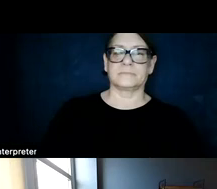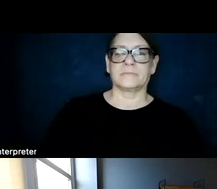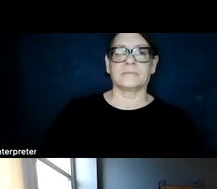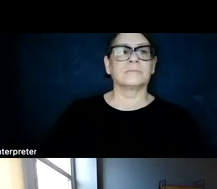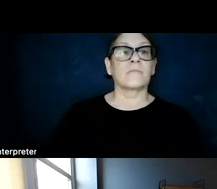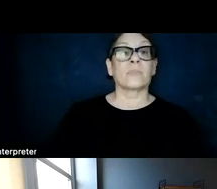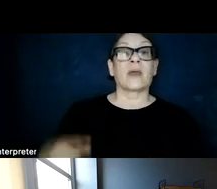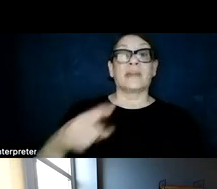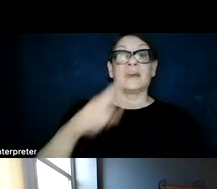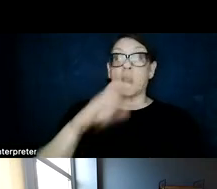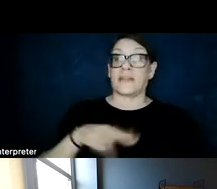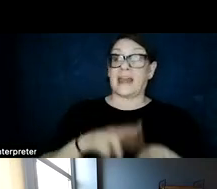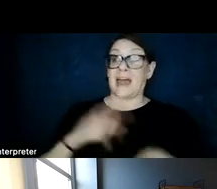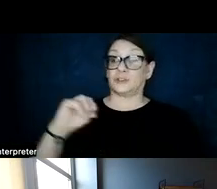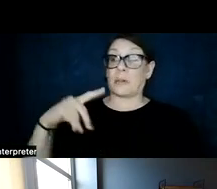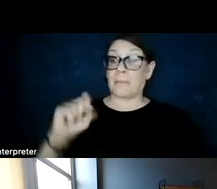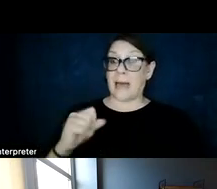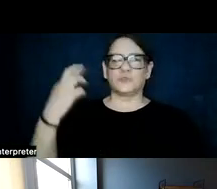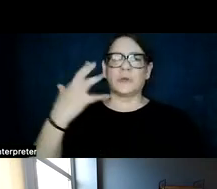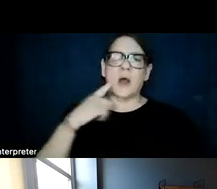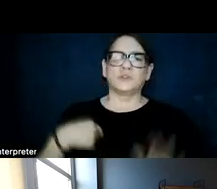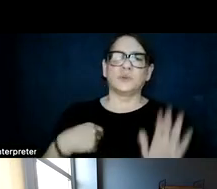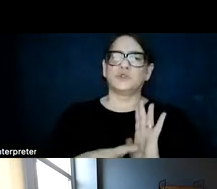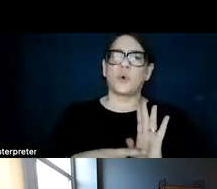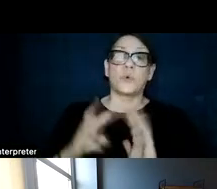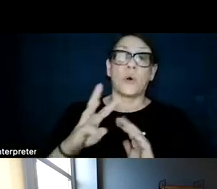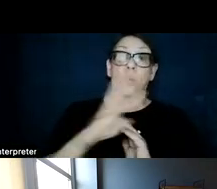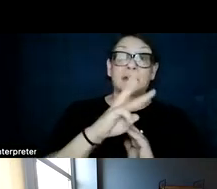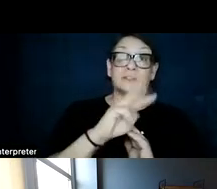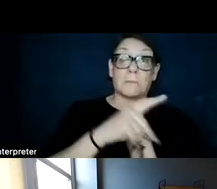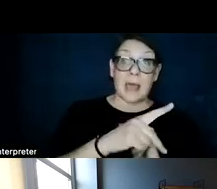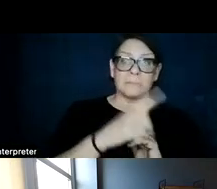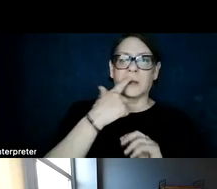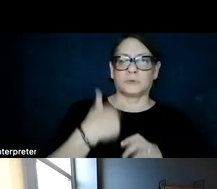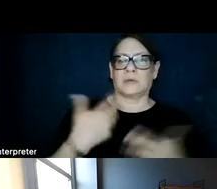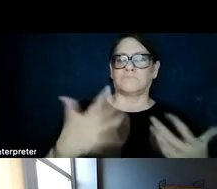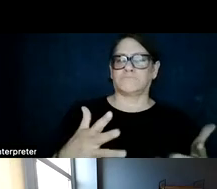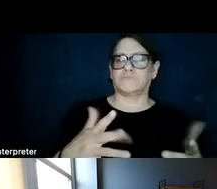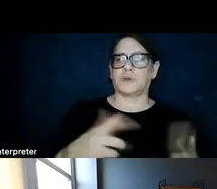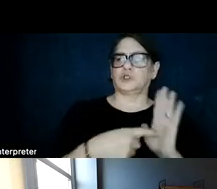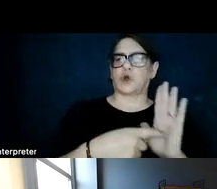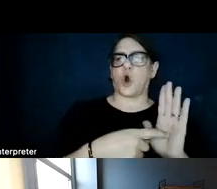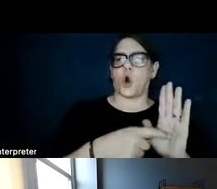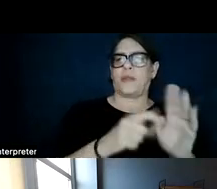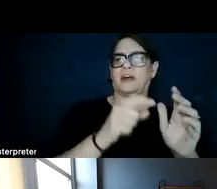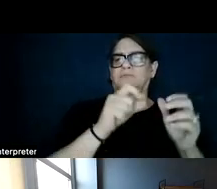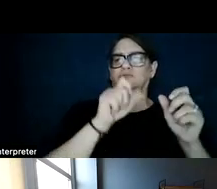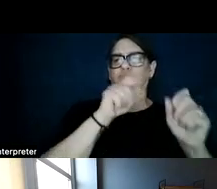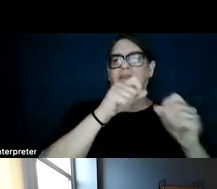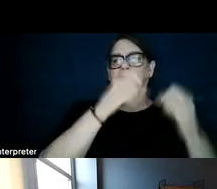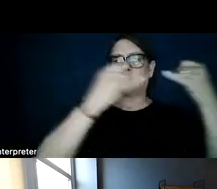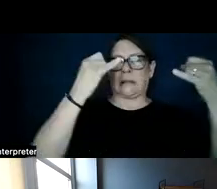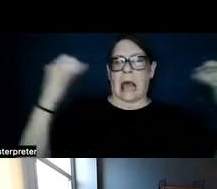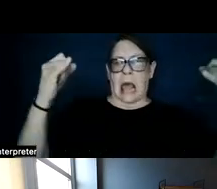These are the national maps. So the reason I wanted to show the Western maps is because we were able to do the trans, we can show the transmission lines in a lot more